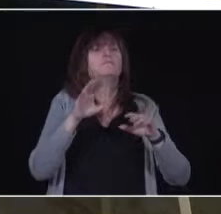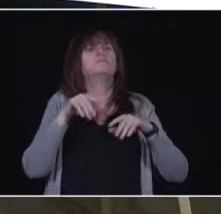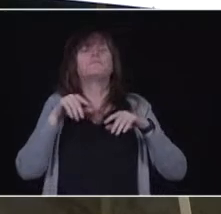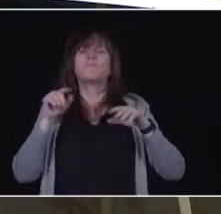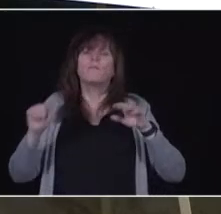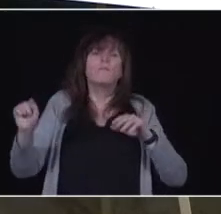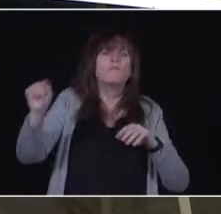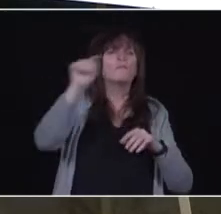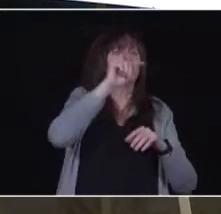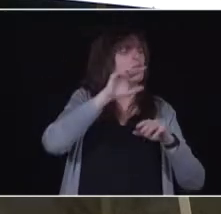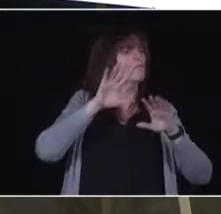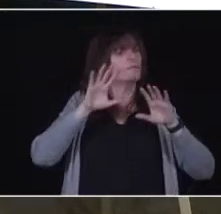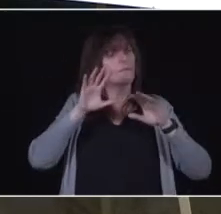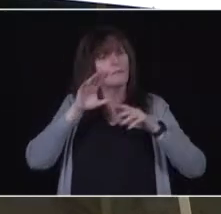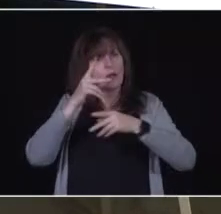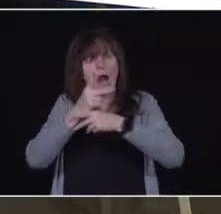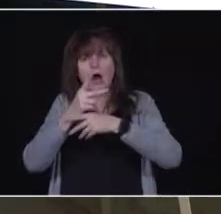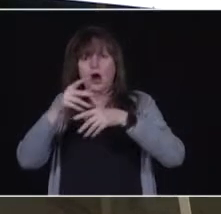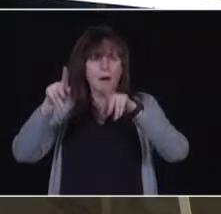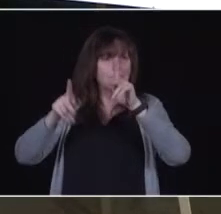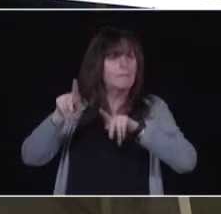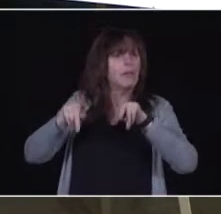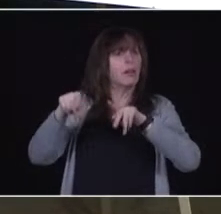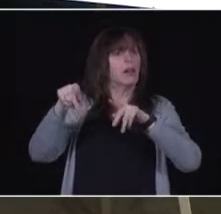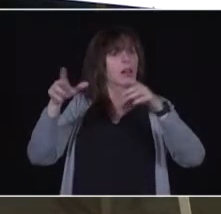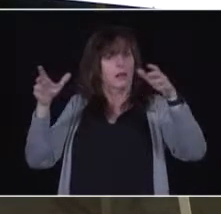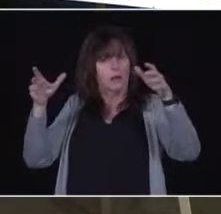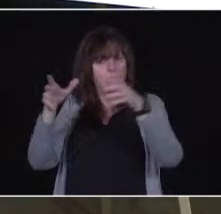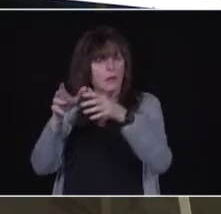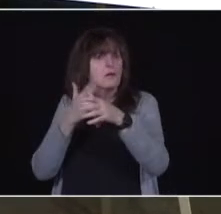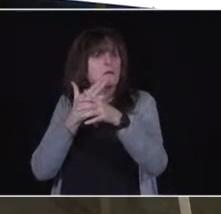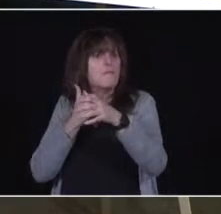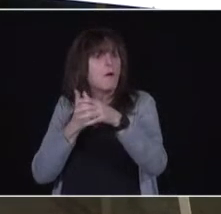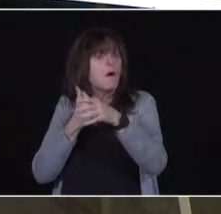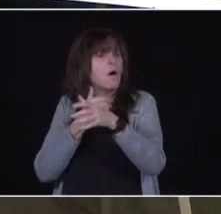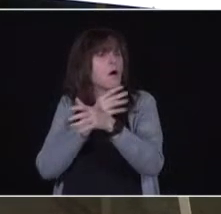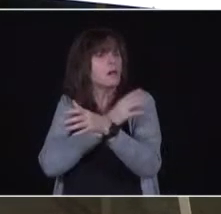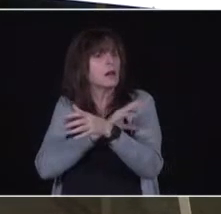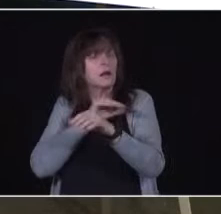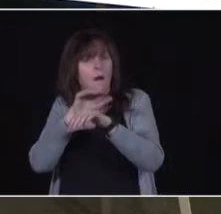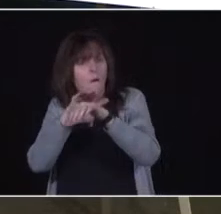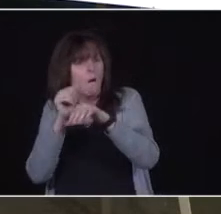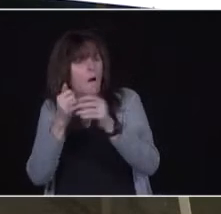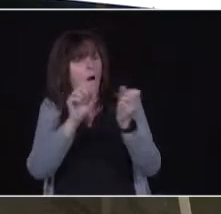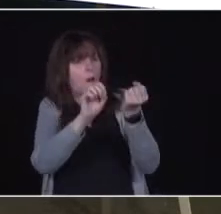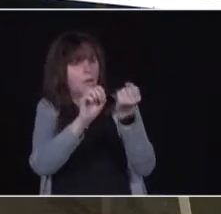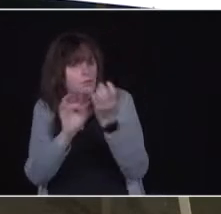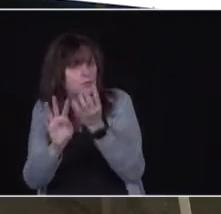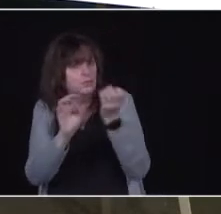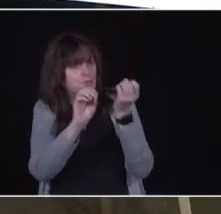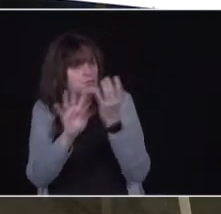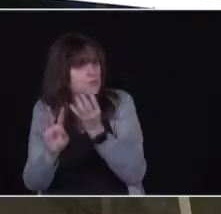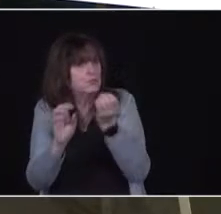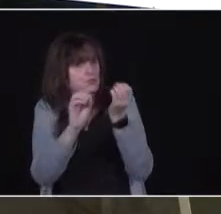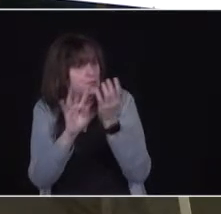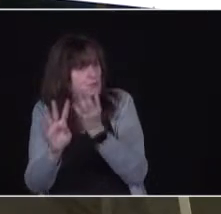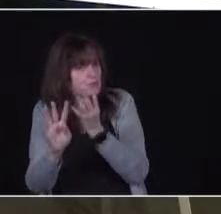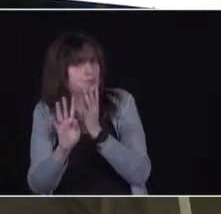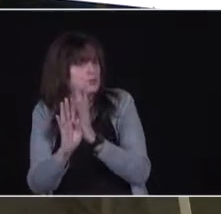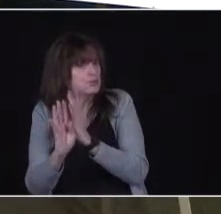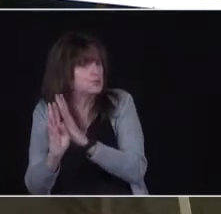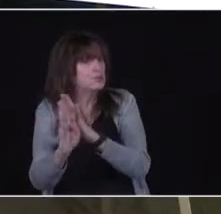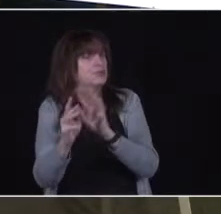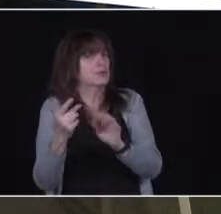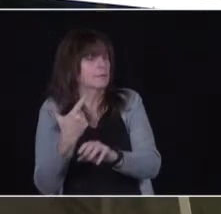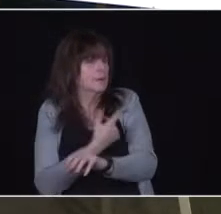smaller mass vaccination clinic and then be able to call their patients and others into that. We will head on to that capability when we get